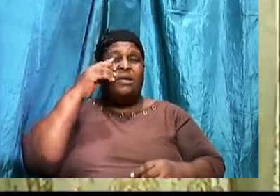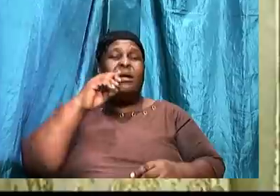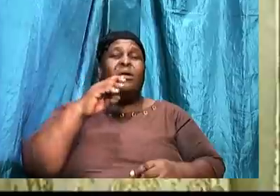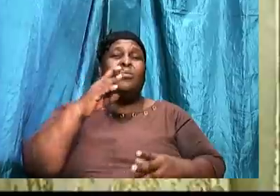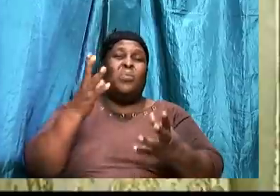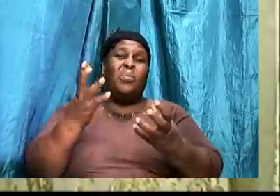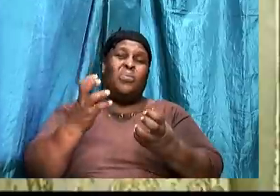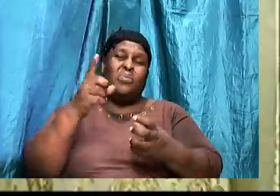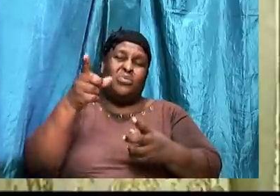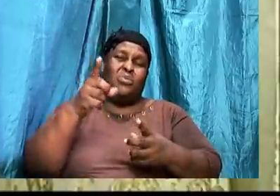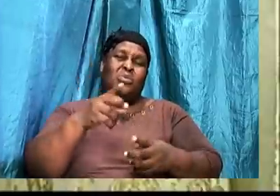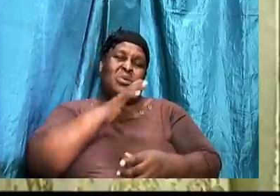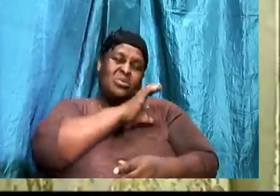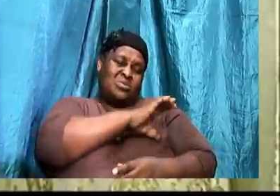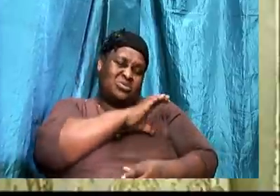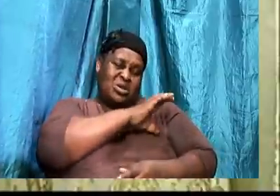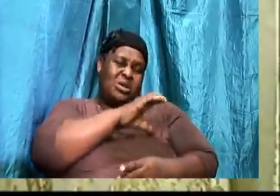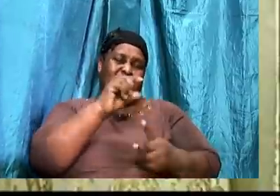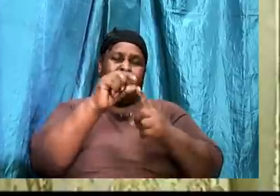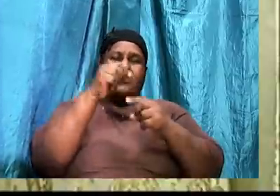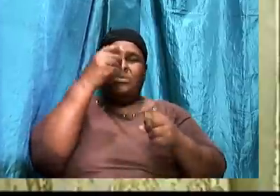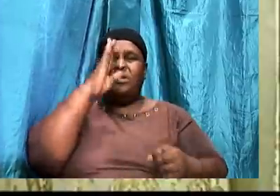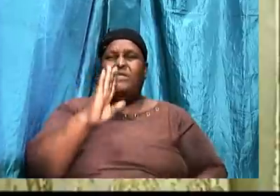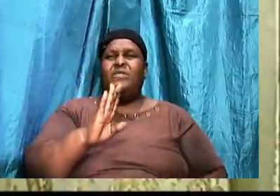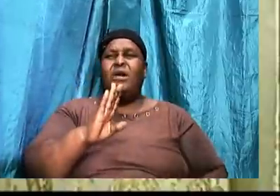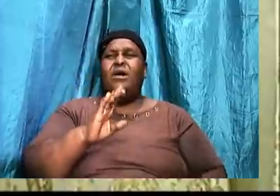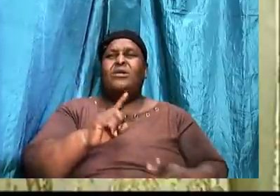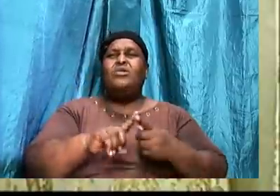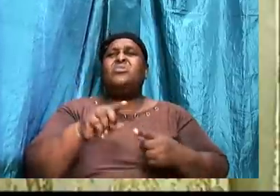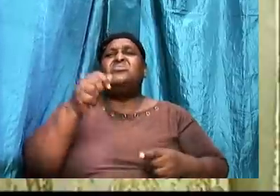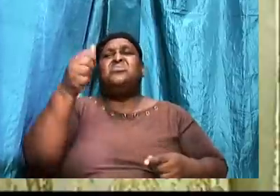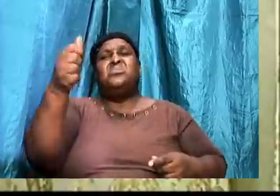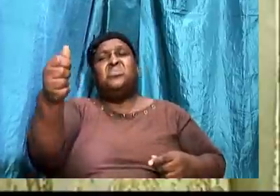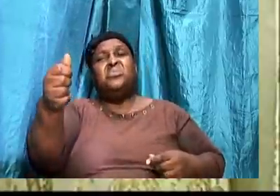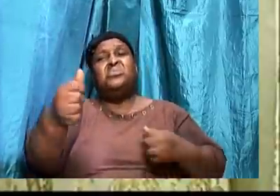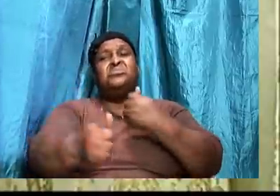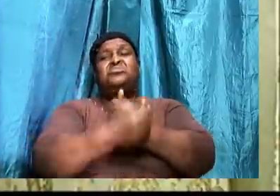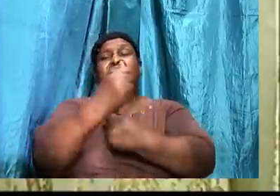God. He will cause you to challenge. word of God. To your own detriment.